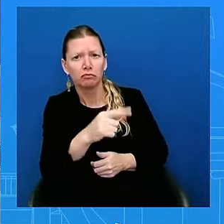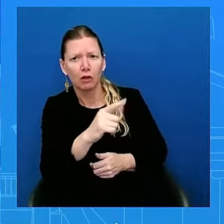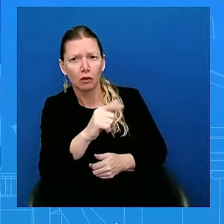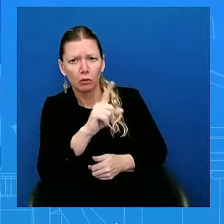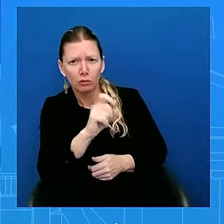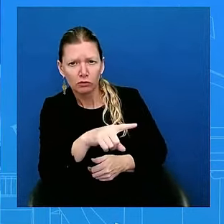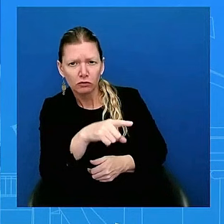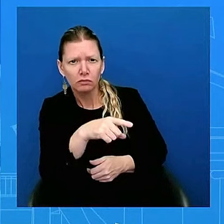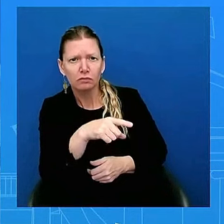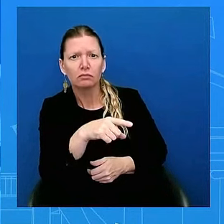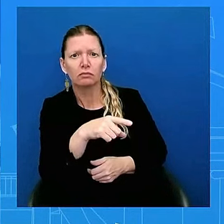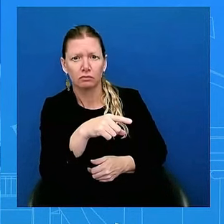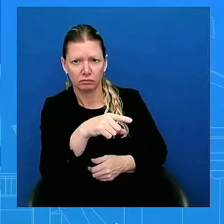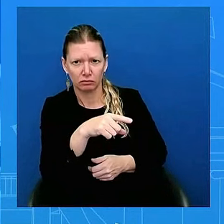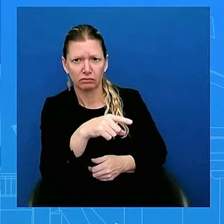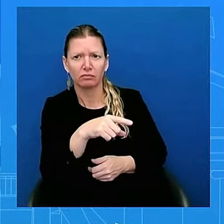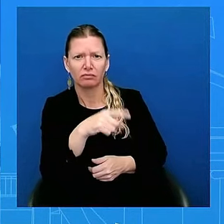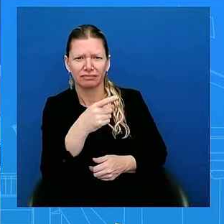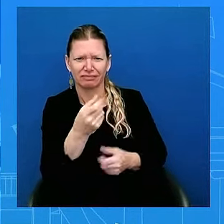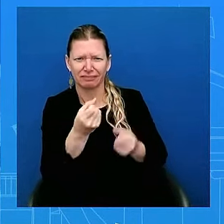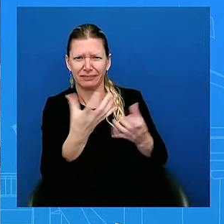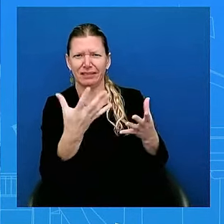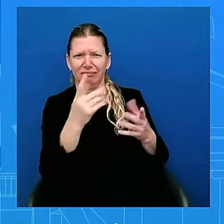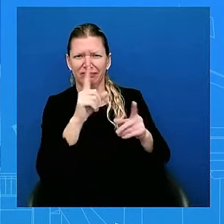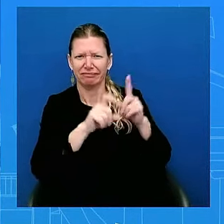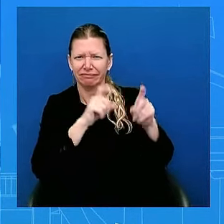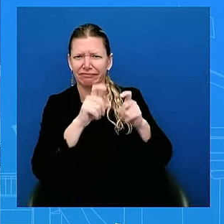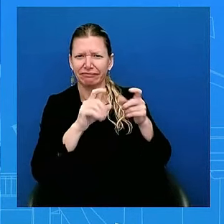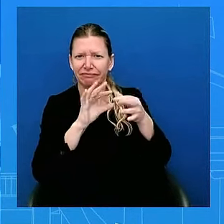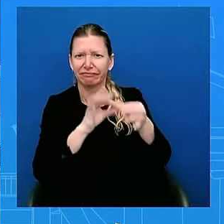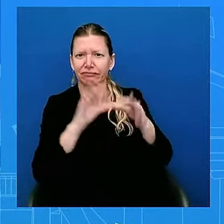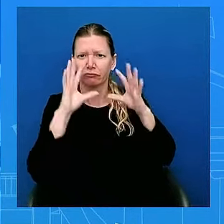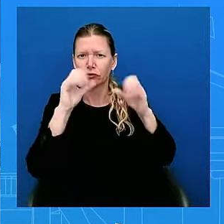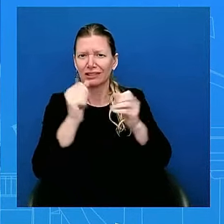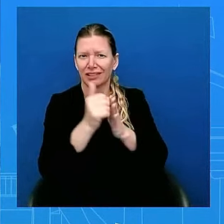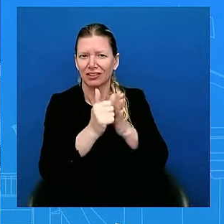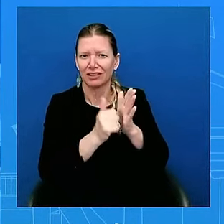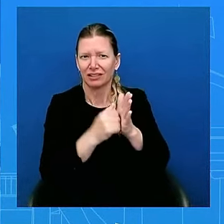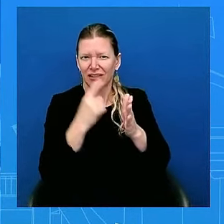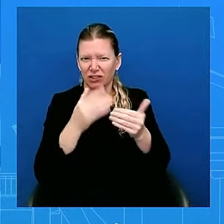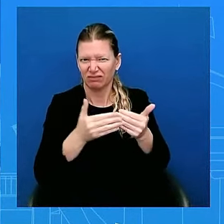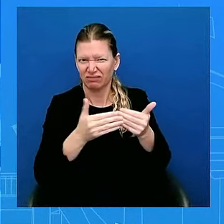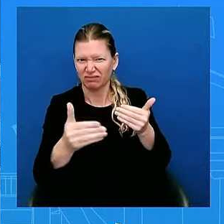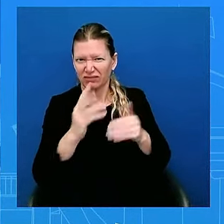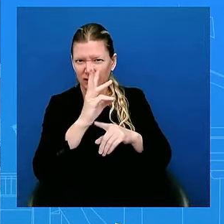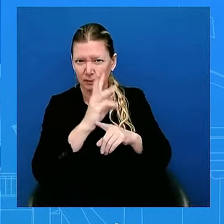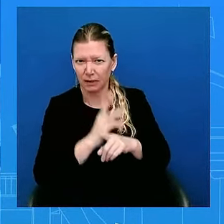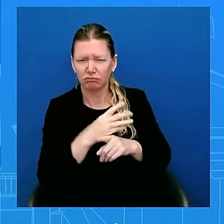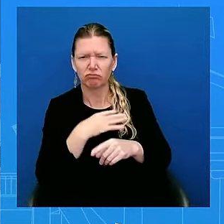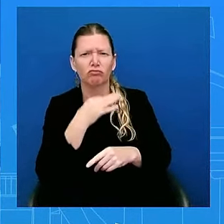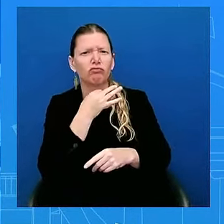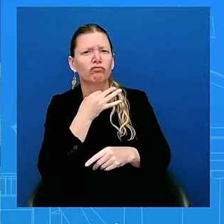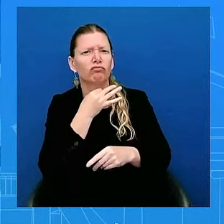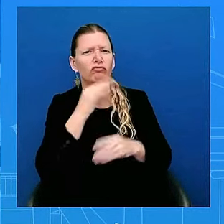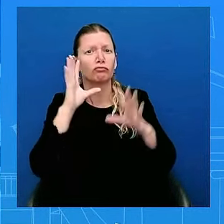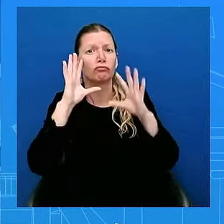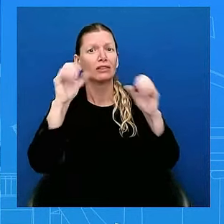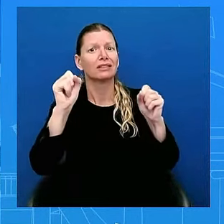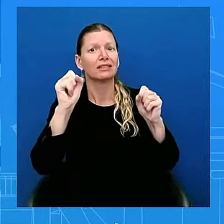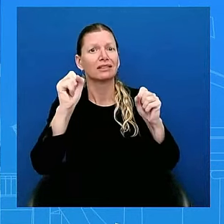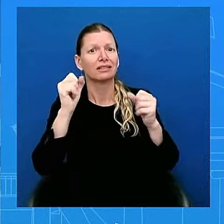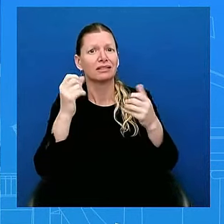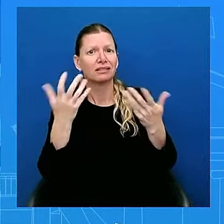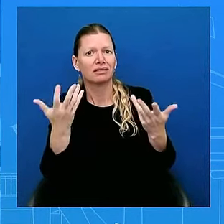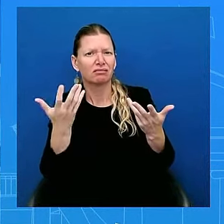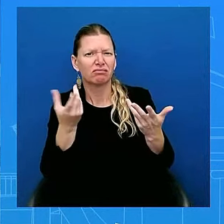agenda here over the next six months, I'm curious, does the President believe that some of what he'd like to get through Congress between now and the end of the year is made easier if